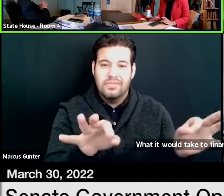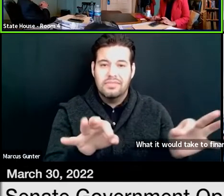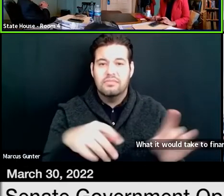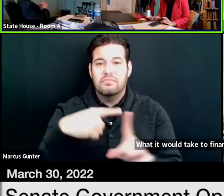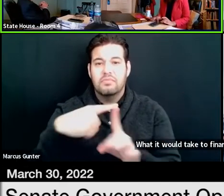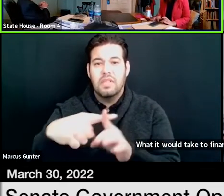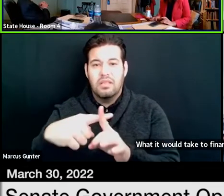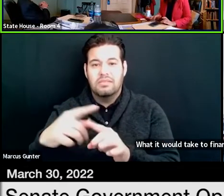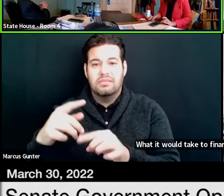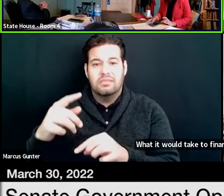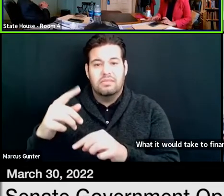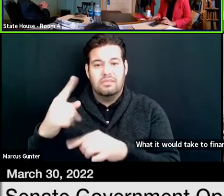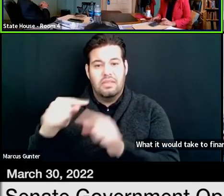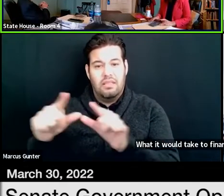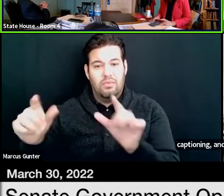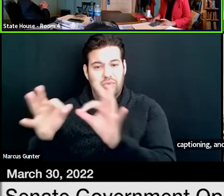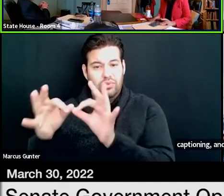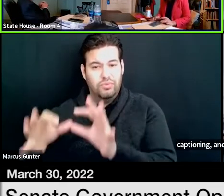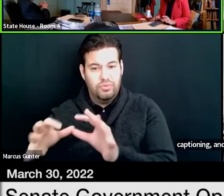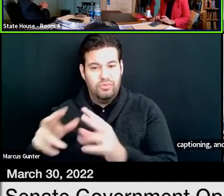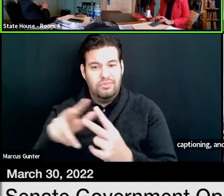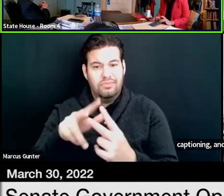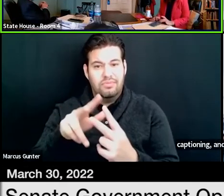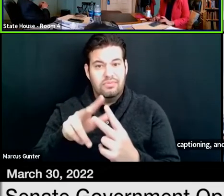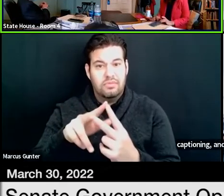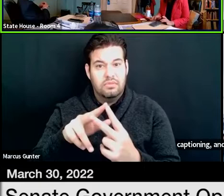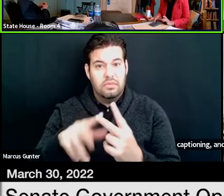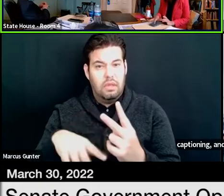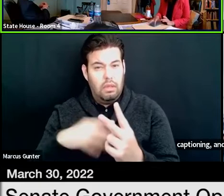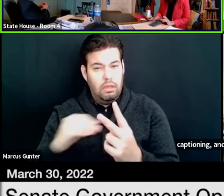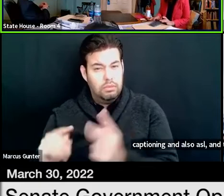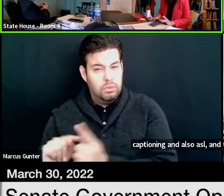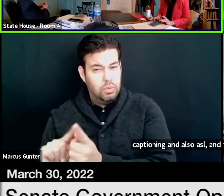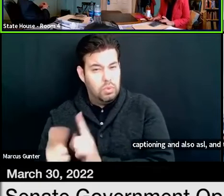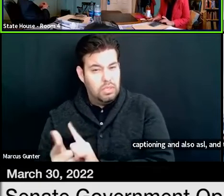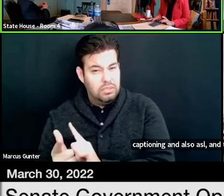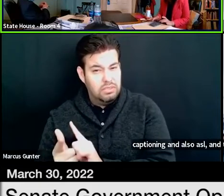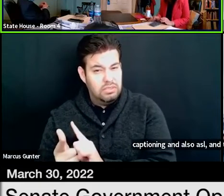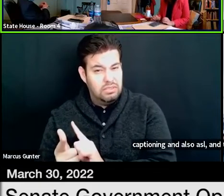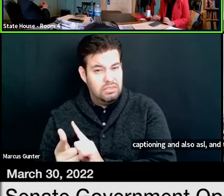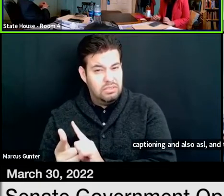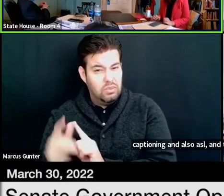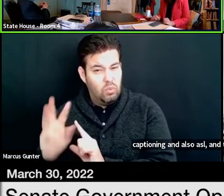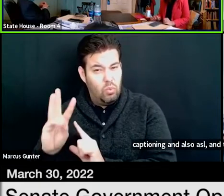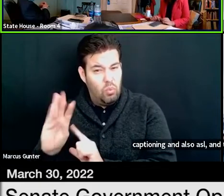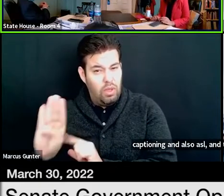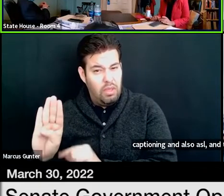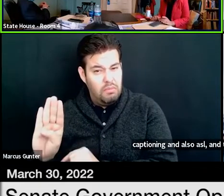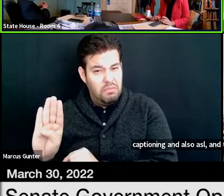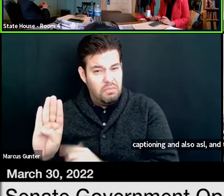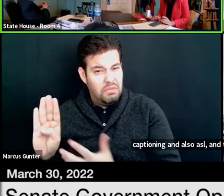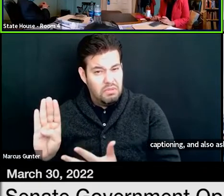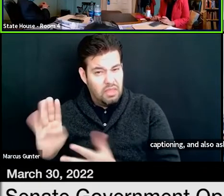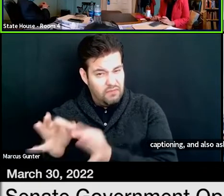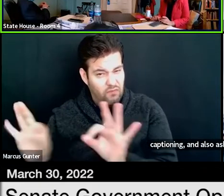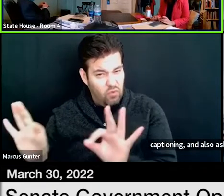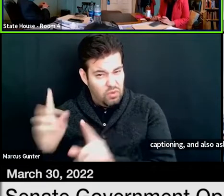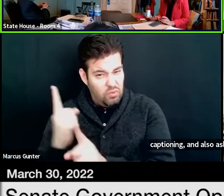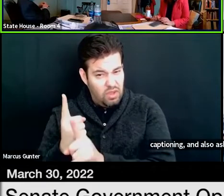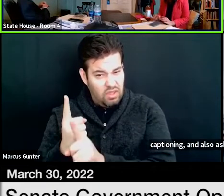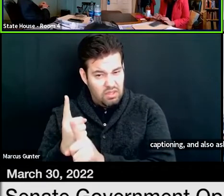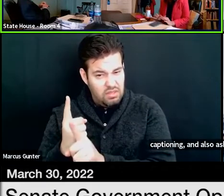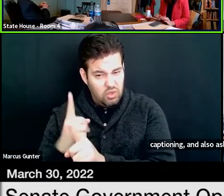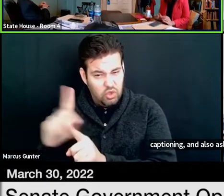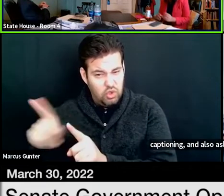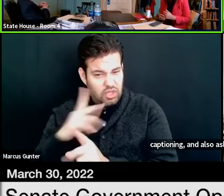ASL, and then I guess the translation web, that's a free service? You